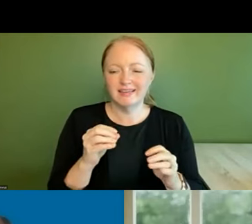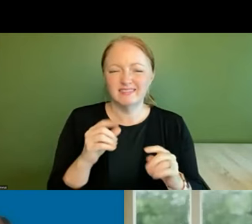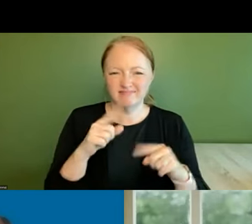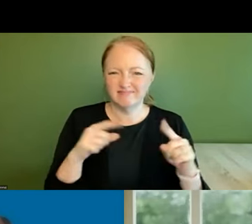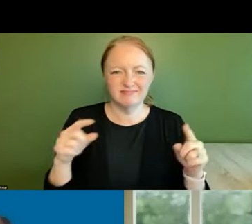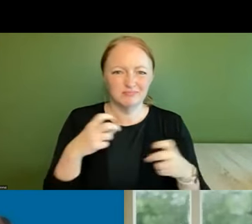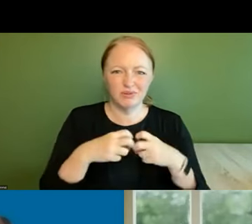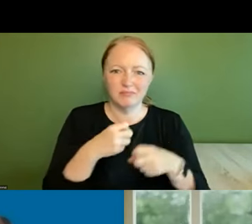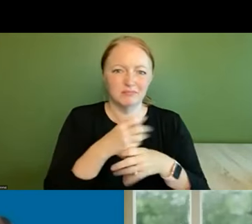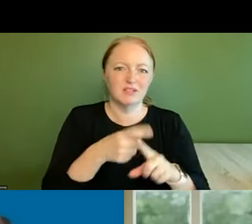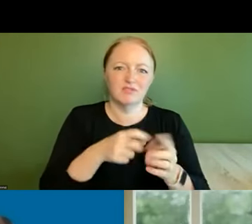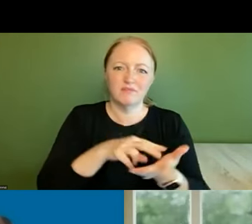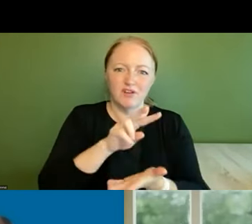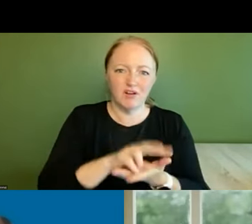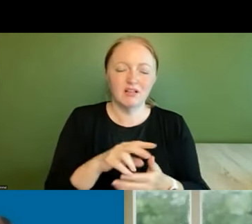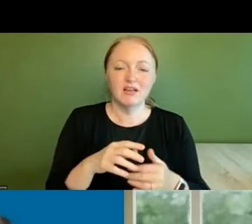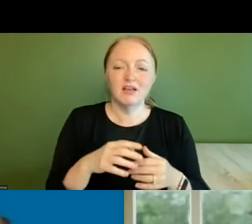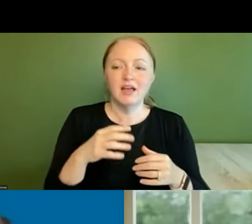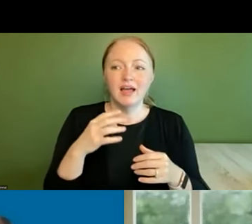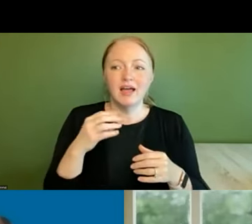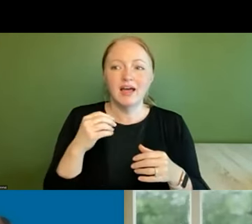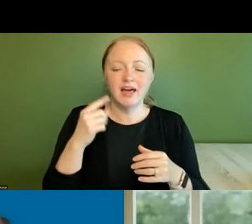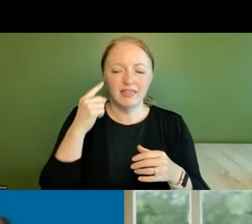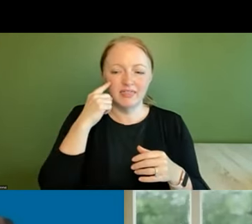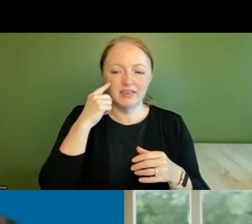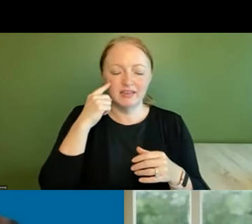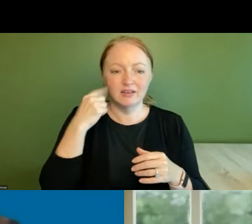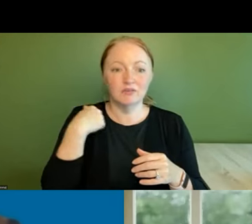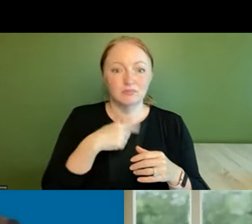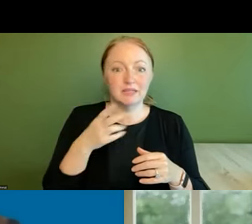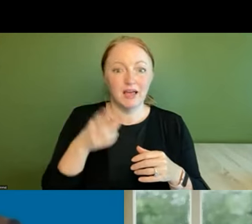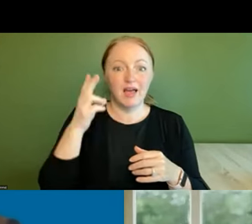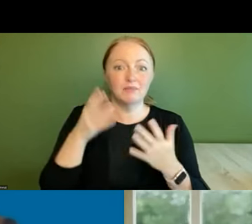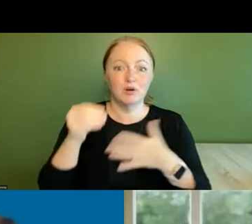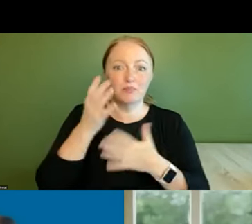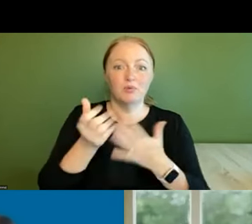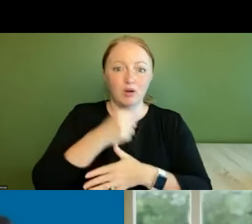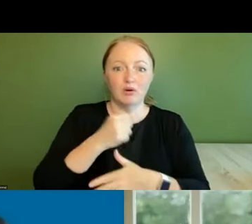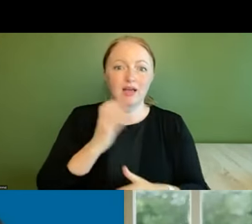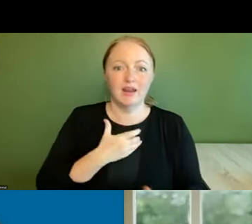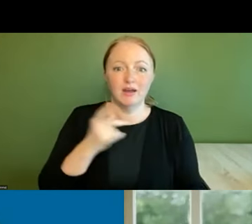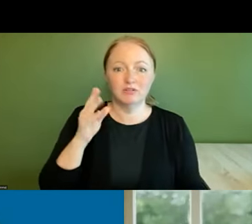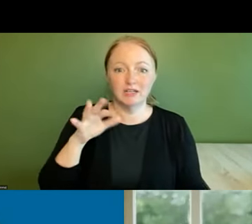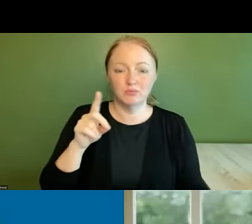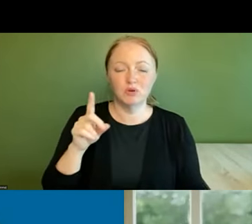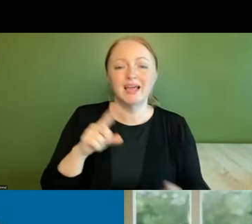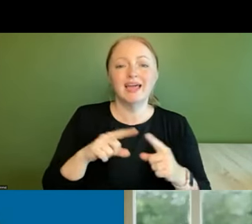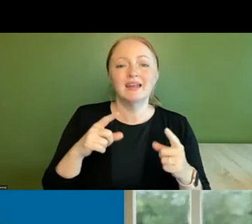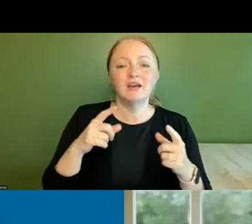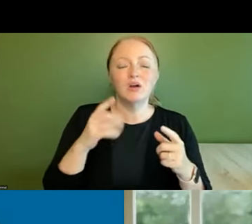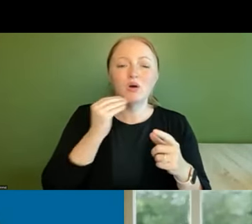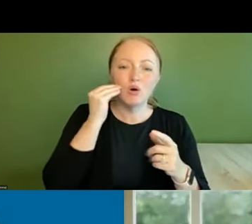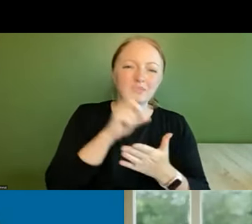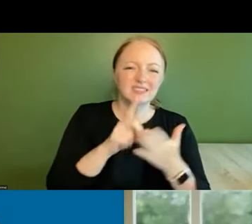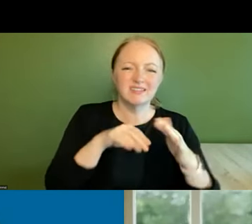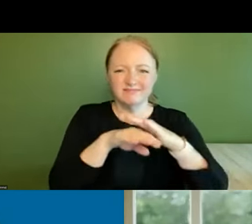of problems and i i think that that should be something high on our dashboard and universal home design which is all